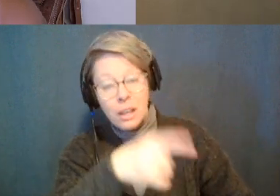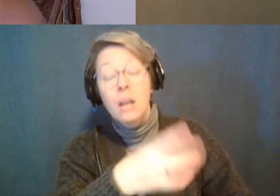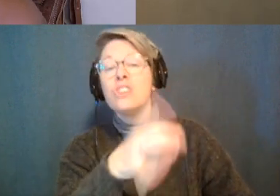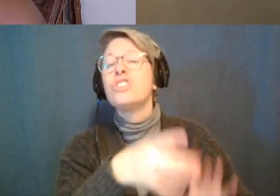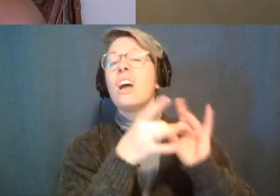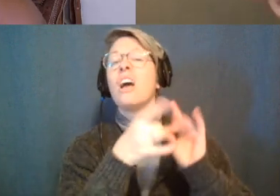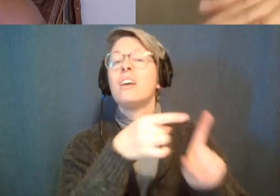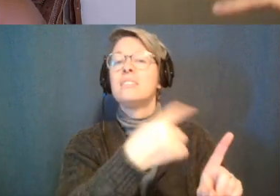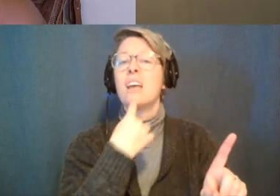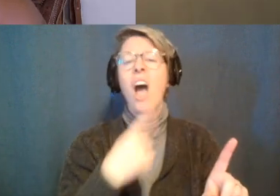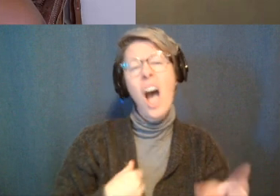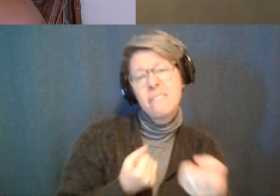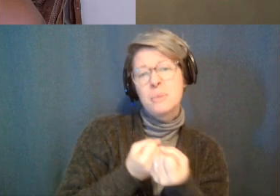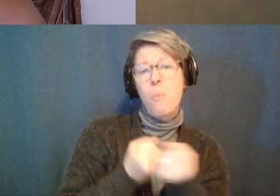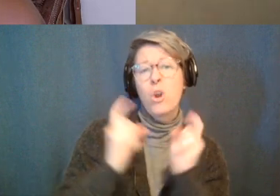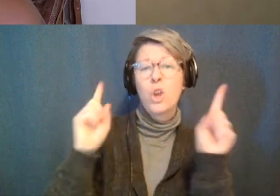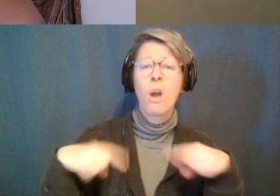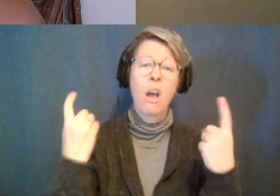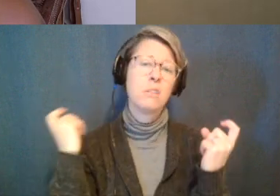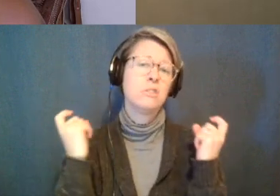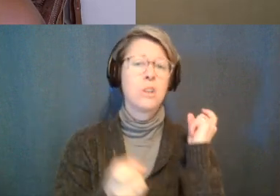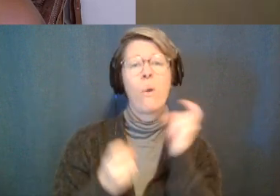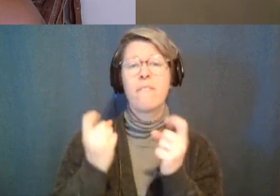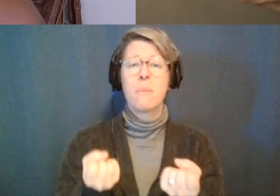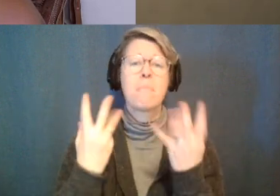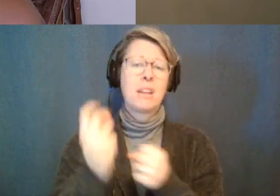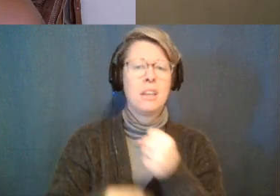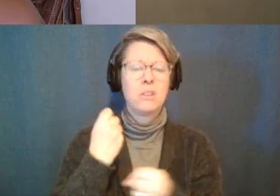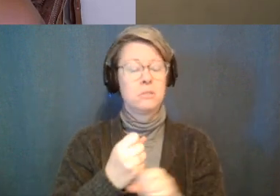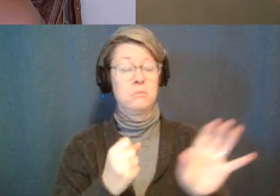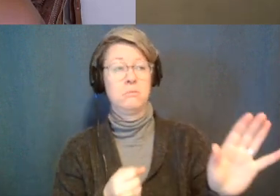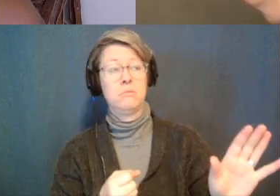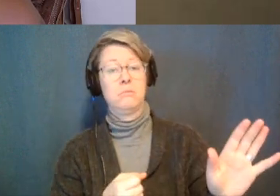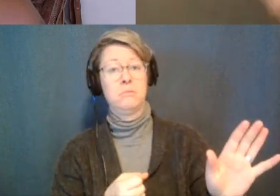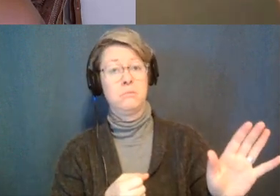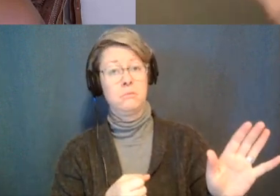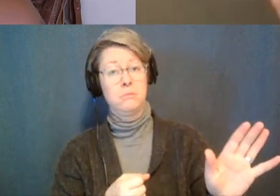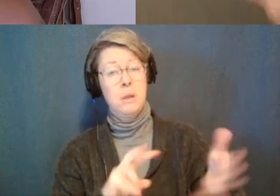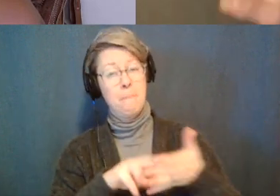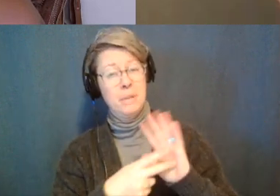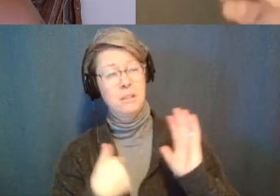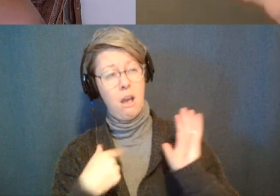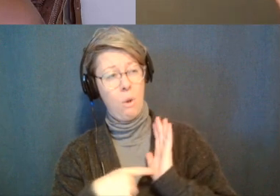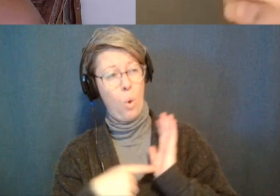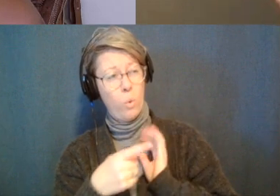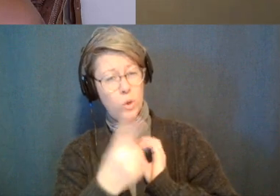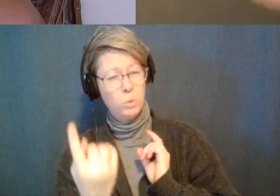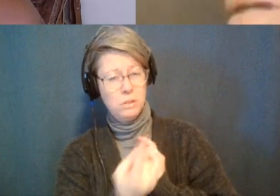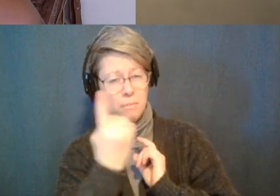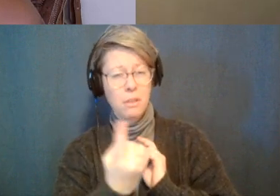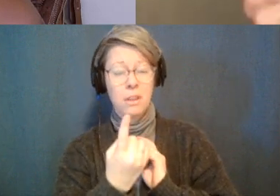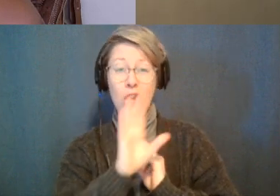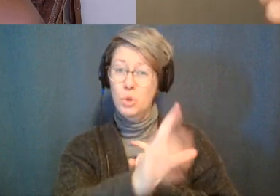reference to like i've supported you by donating for so long and i'm thinking if you for one fucking second think that a